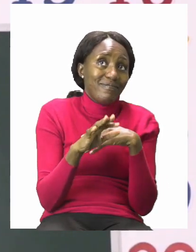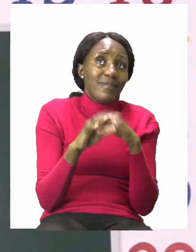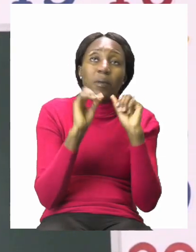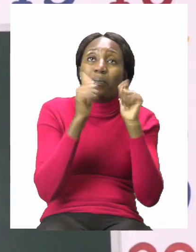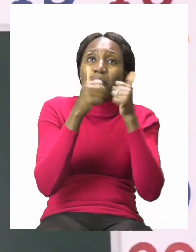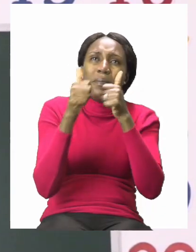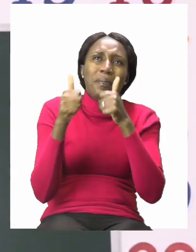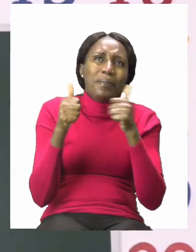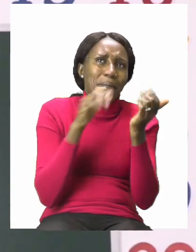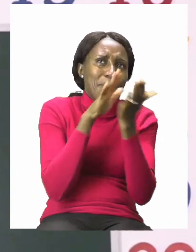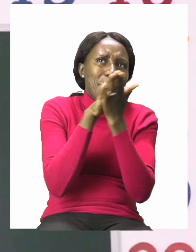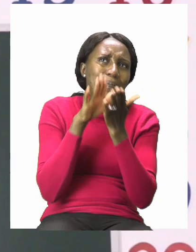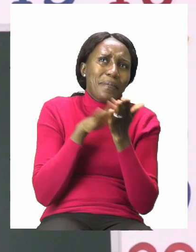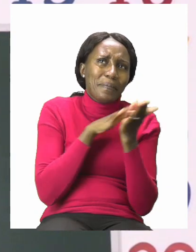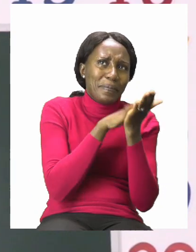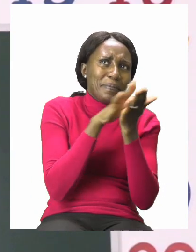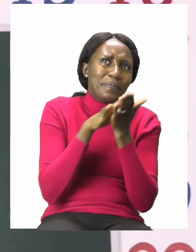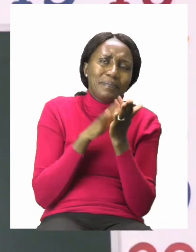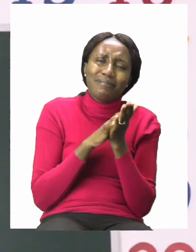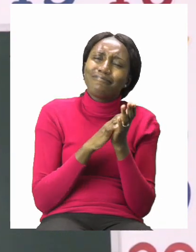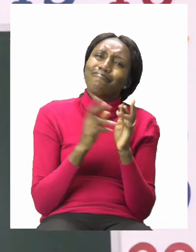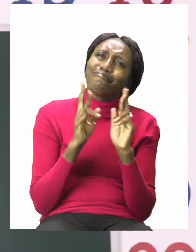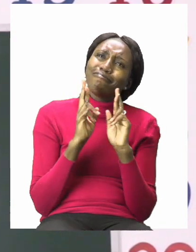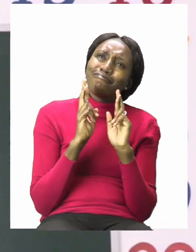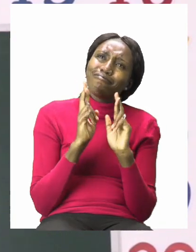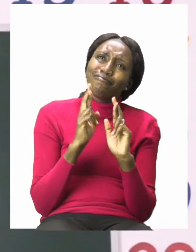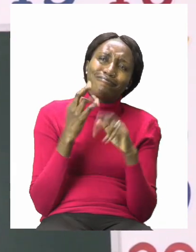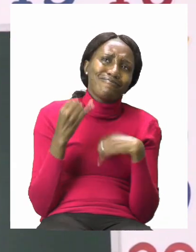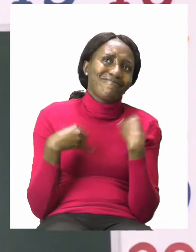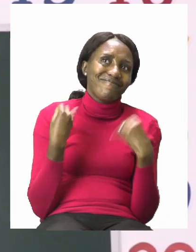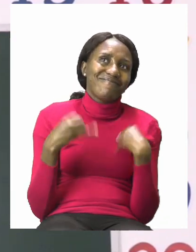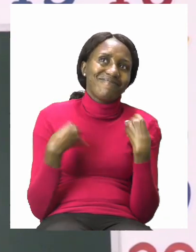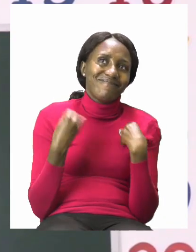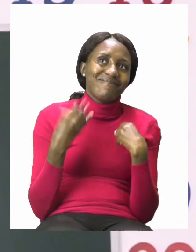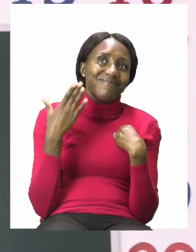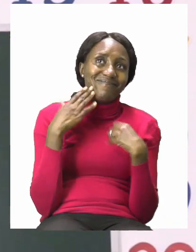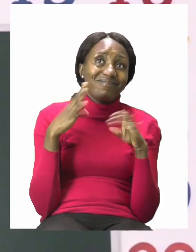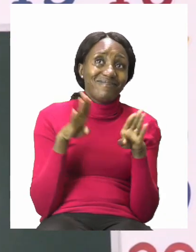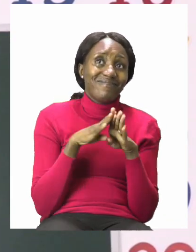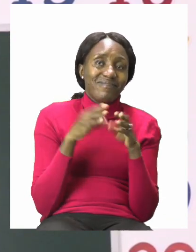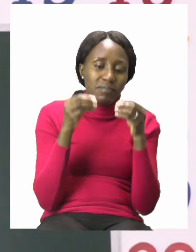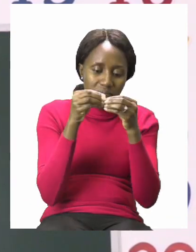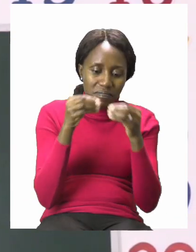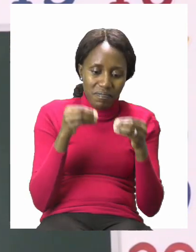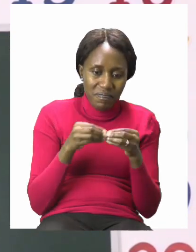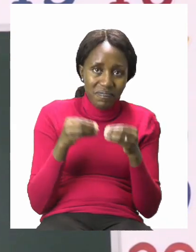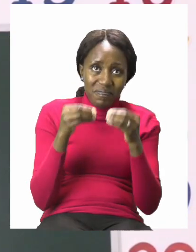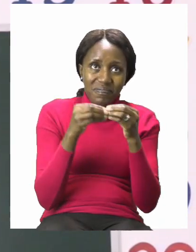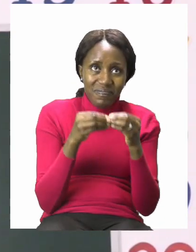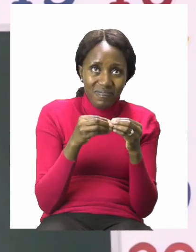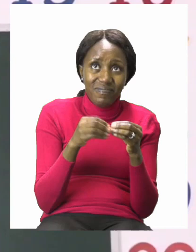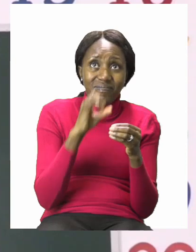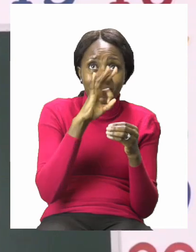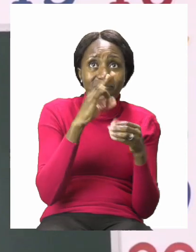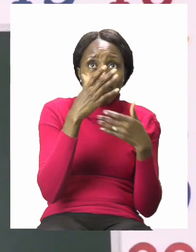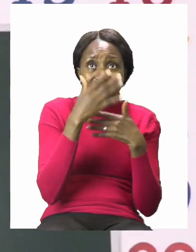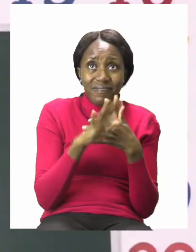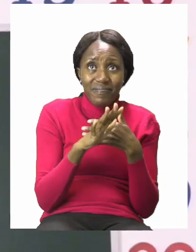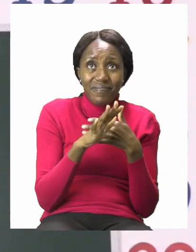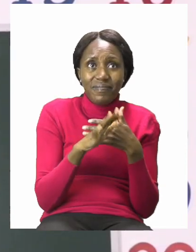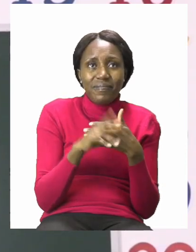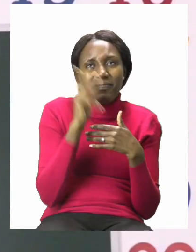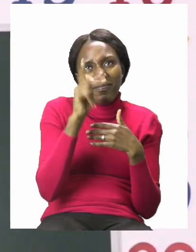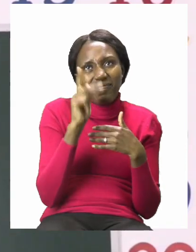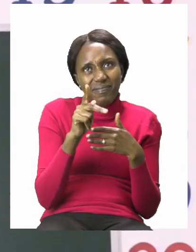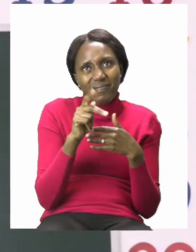everyone. Now, I hope you also have fun when you are doing your puzzle. And remember, if you're done with it once, you can